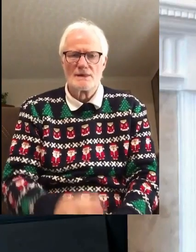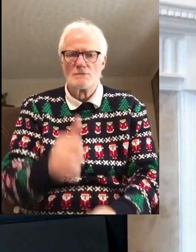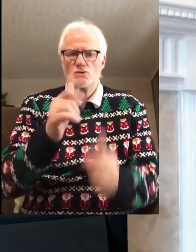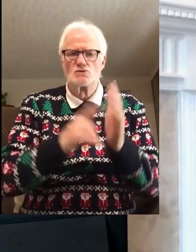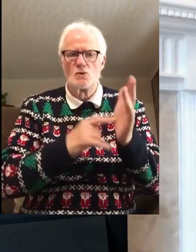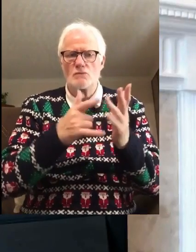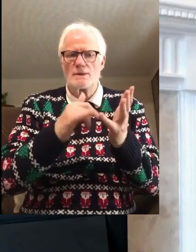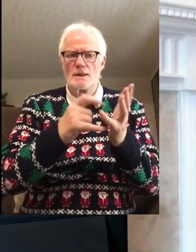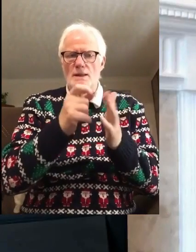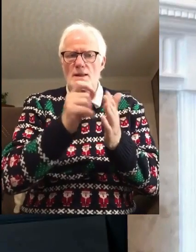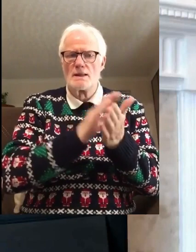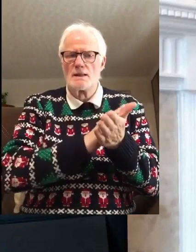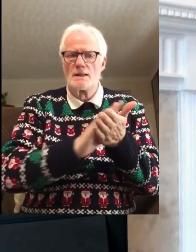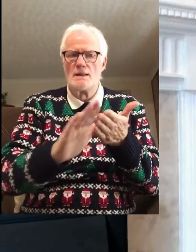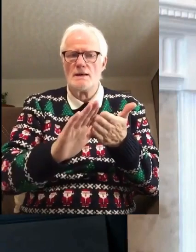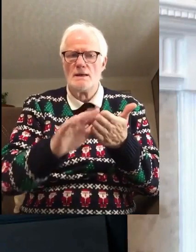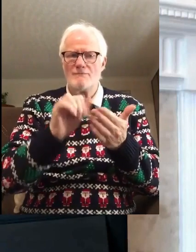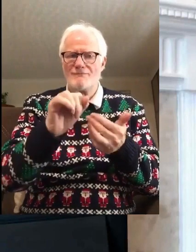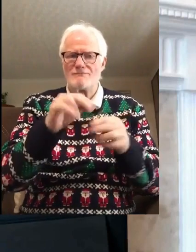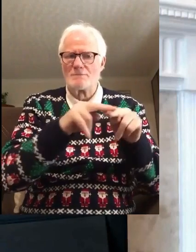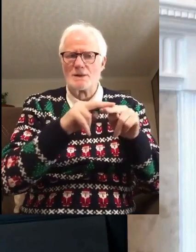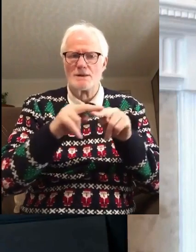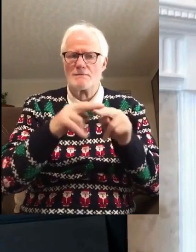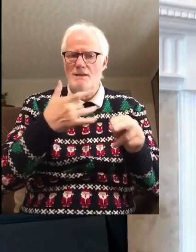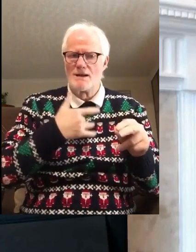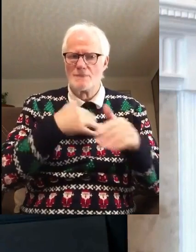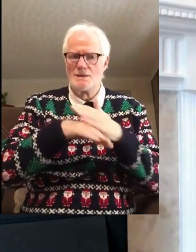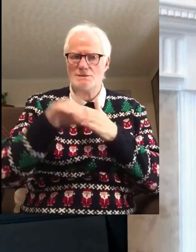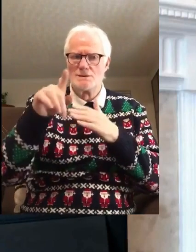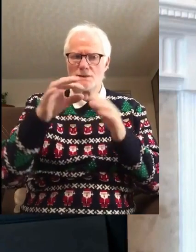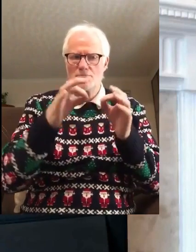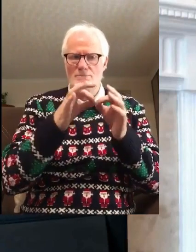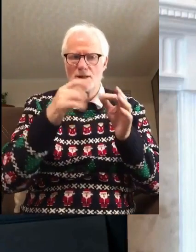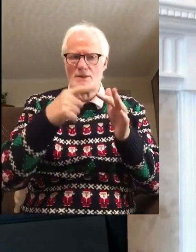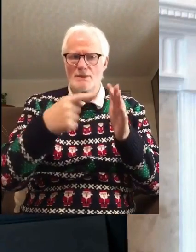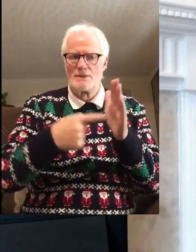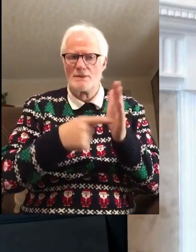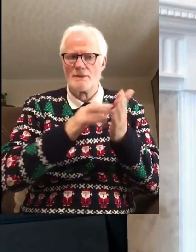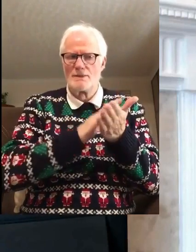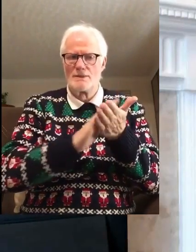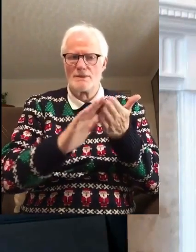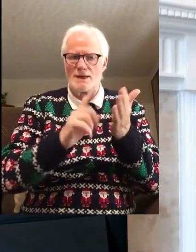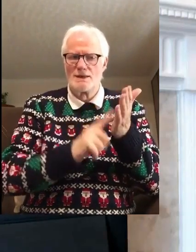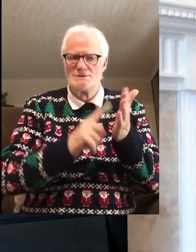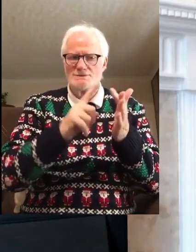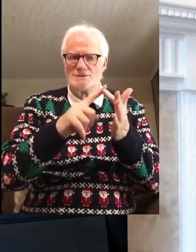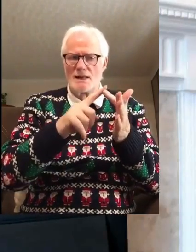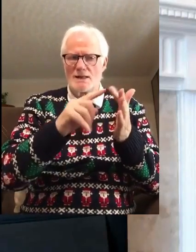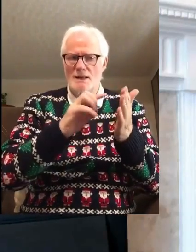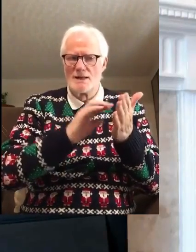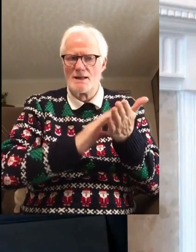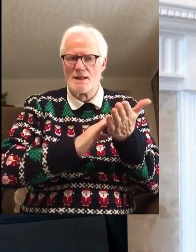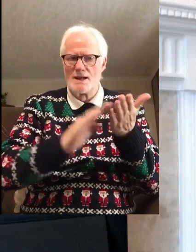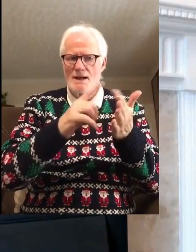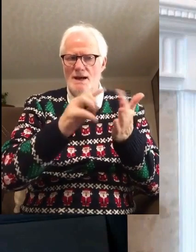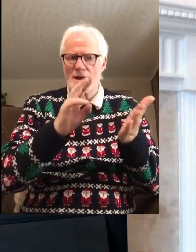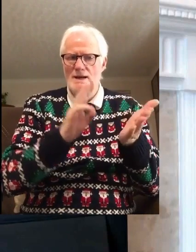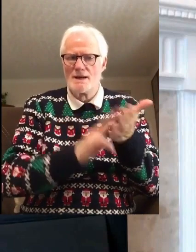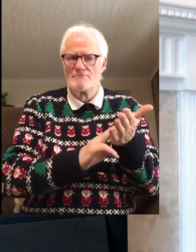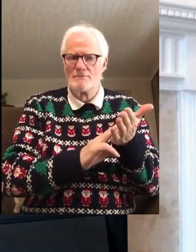Just about the time that Mary was expecting the baby to be born, the Roman Emperor Caesar